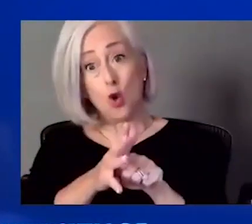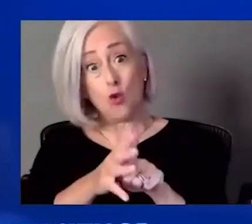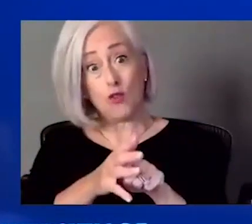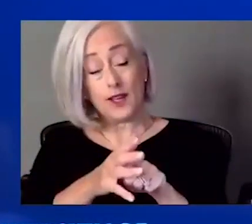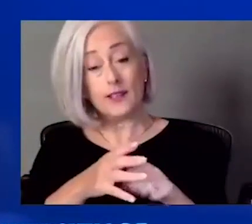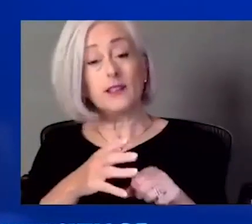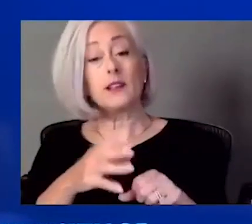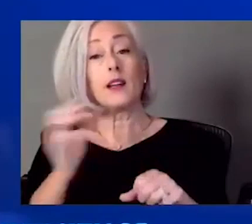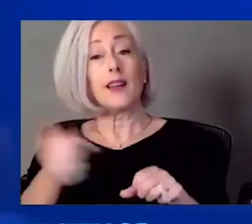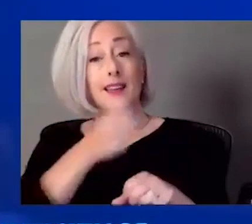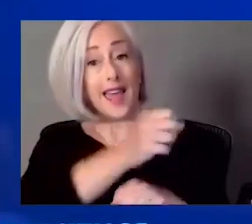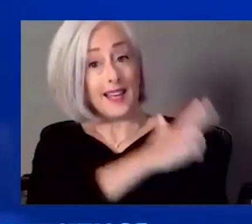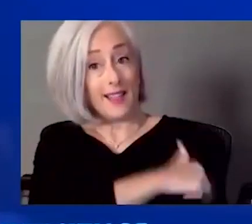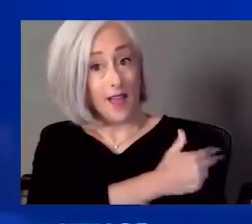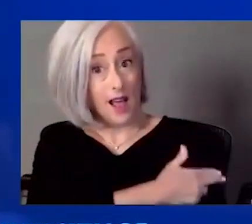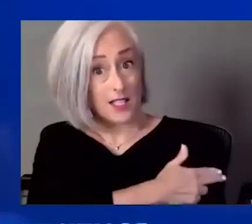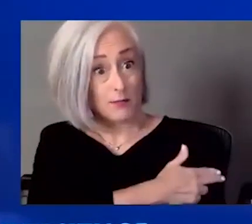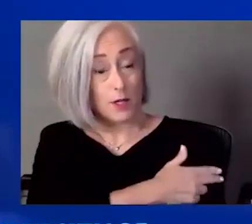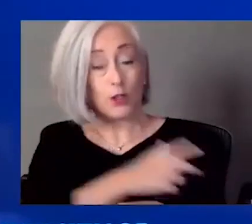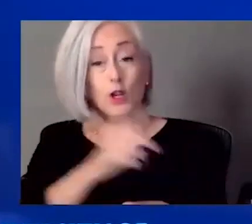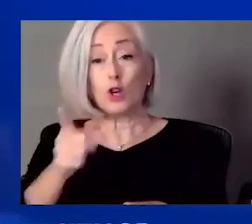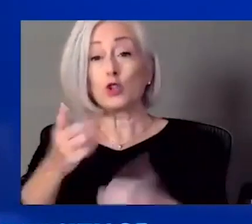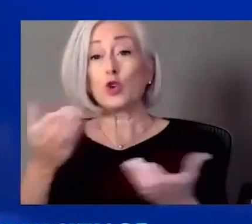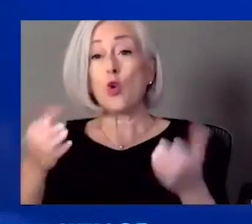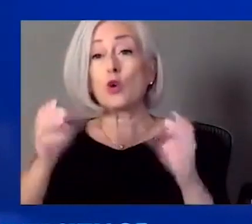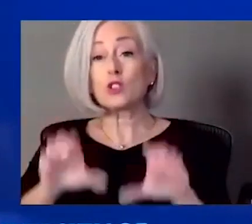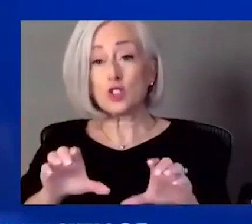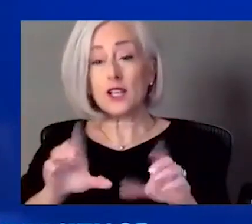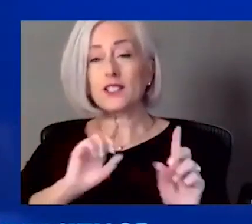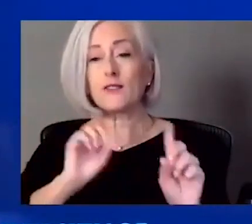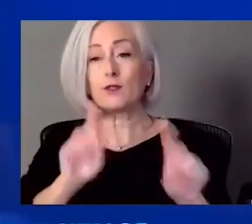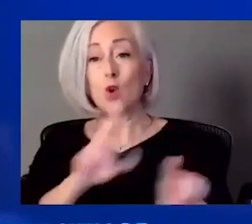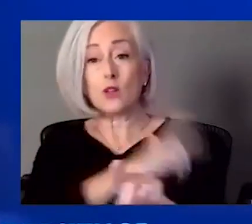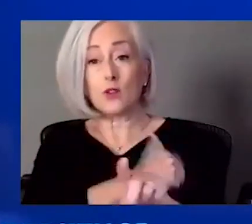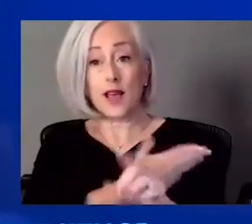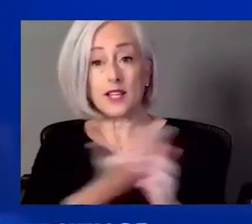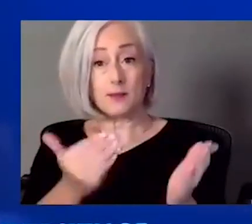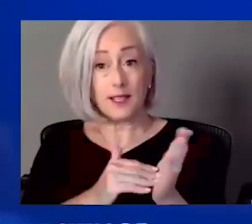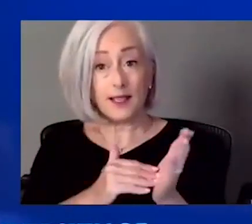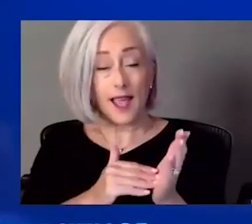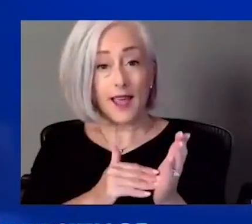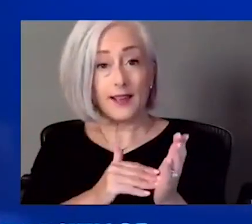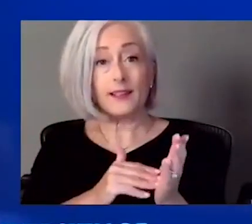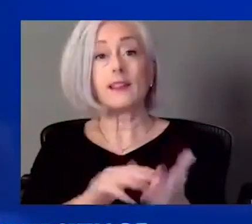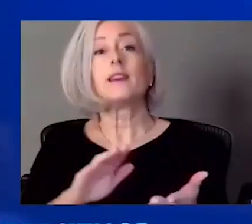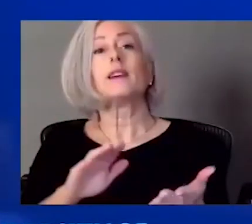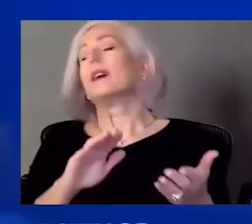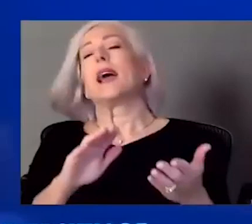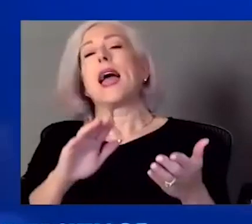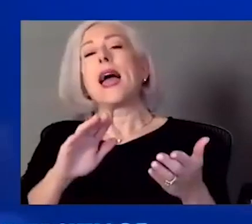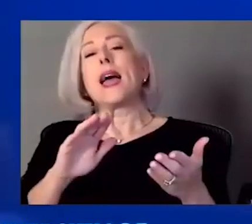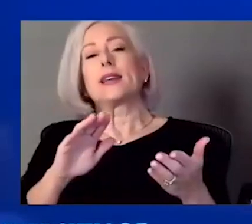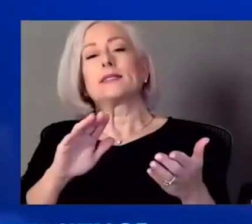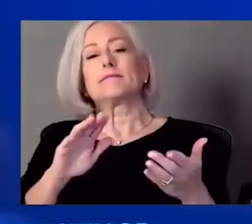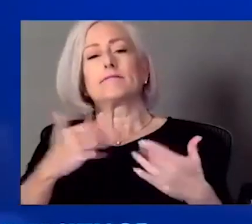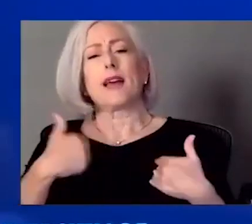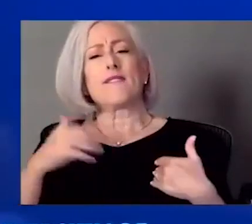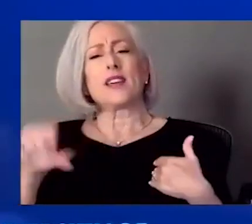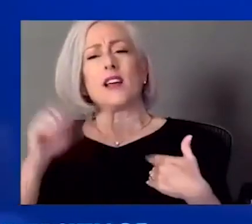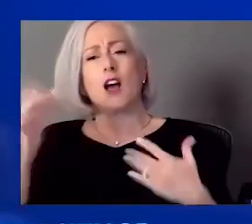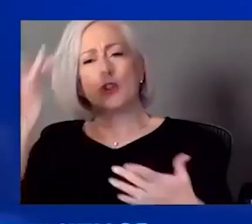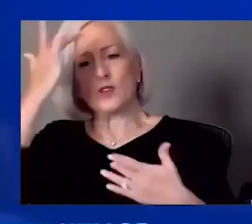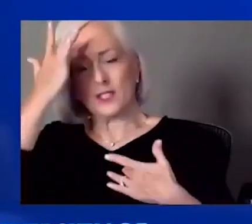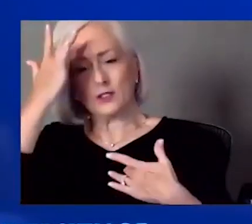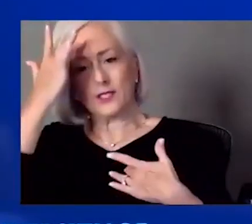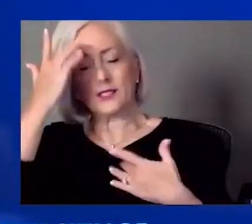medical problems or death is greater than if you weren't hospitalized with COVID-19. that is why it is all the more important to, to get